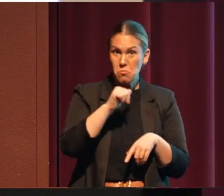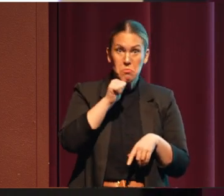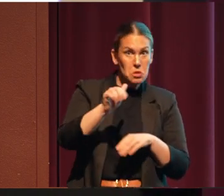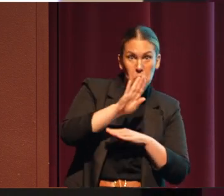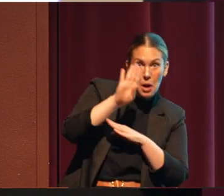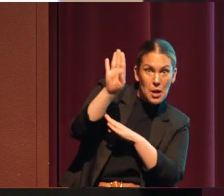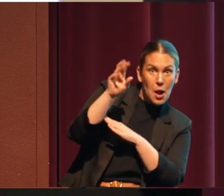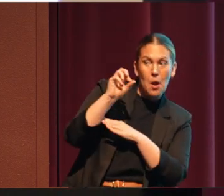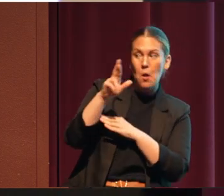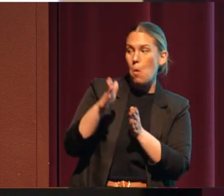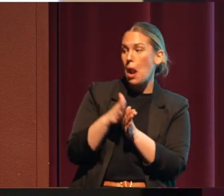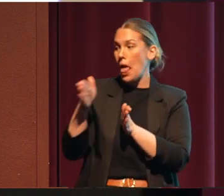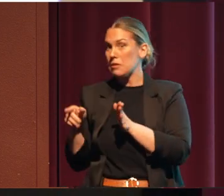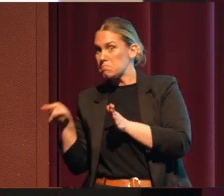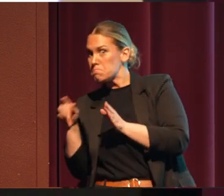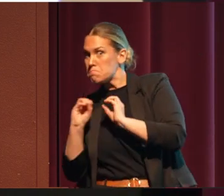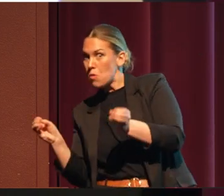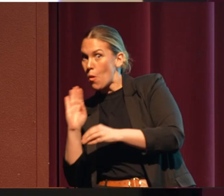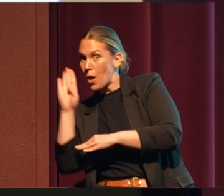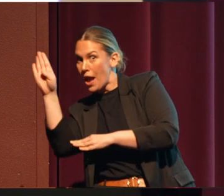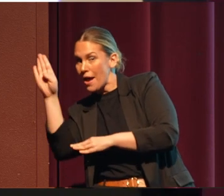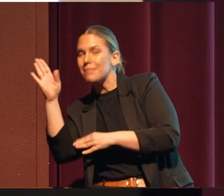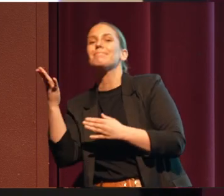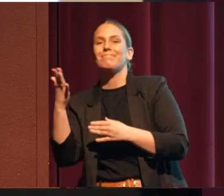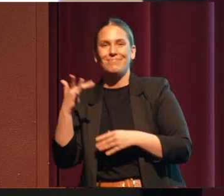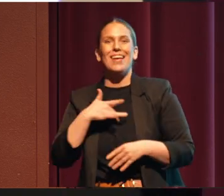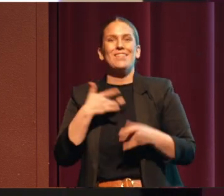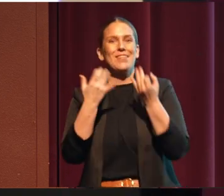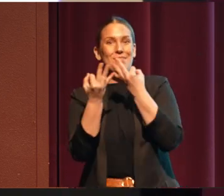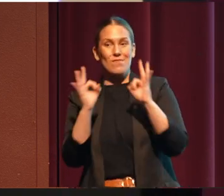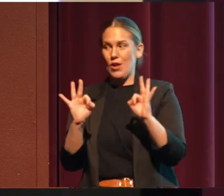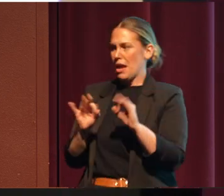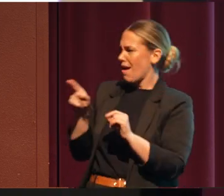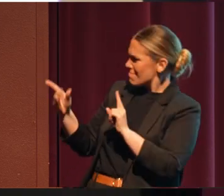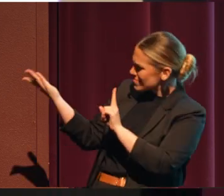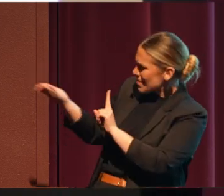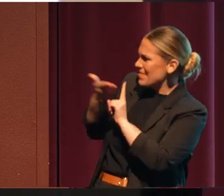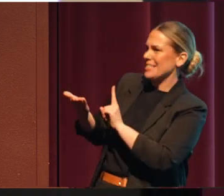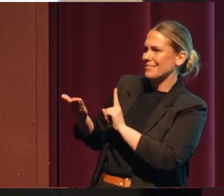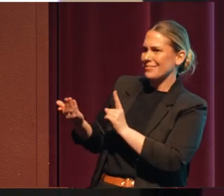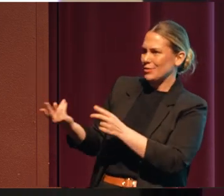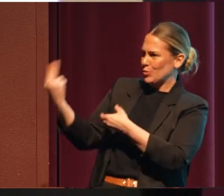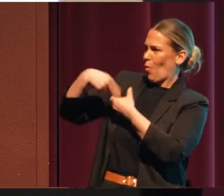or if you're sitting next to somebody who didn't raise their hand, feel free to convince them to join us.